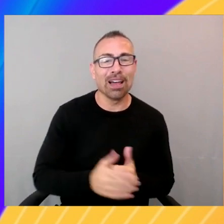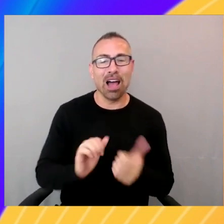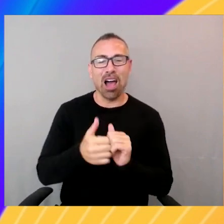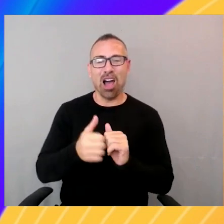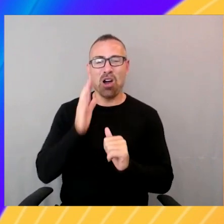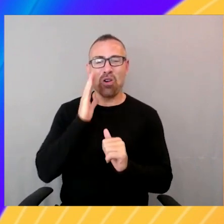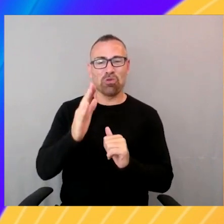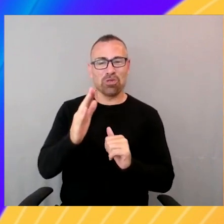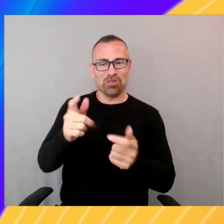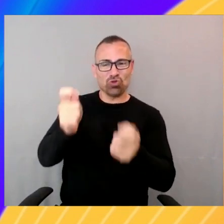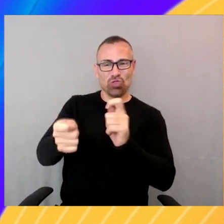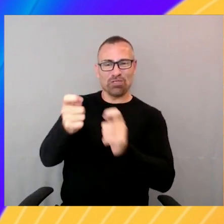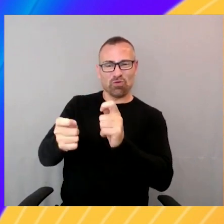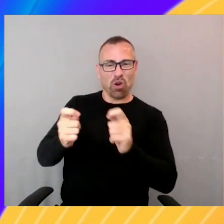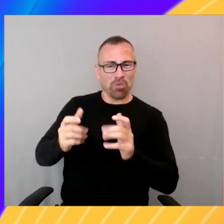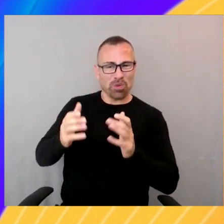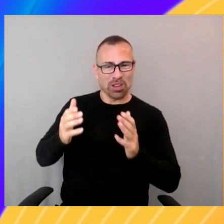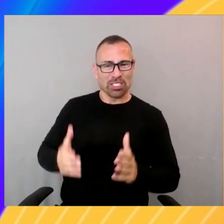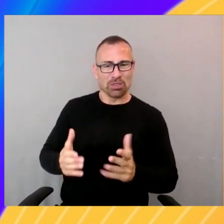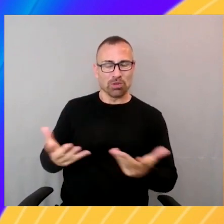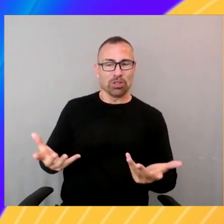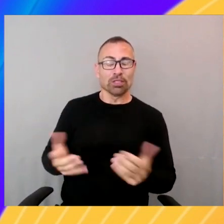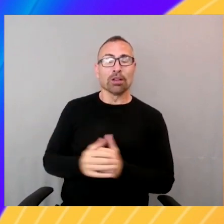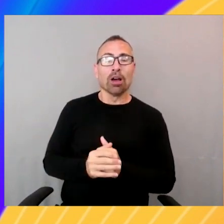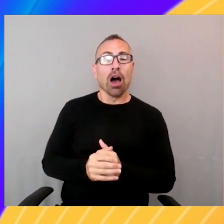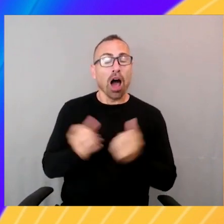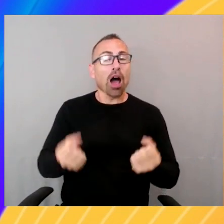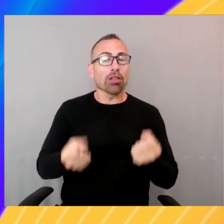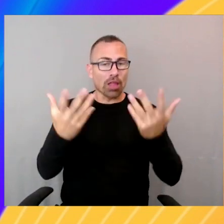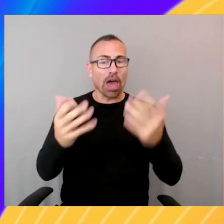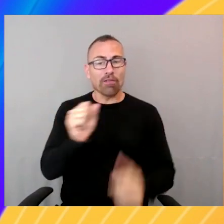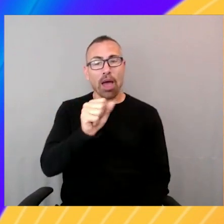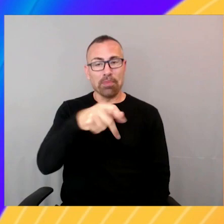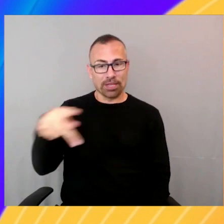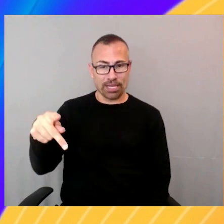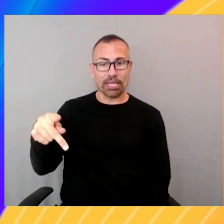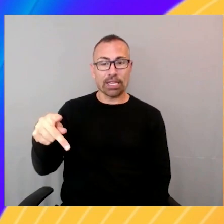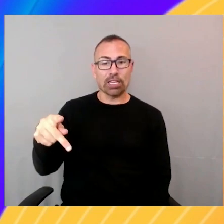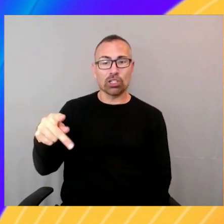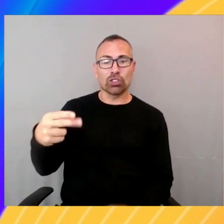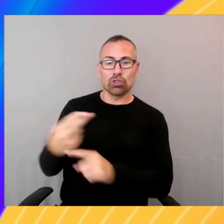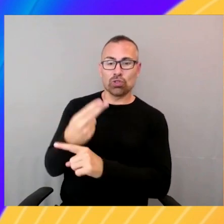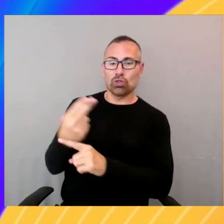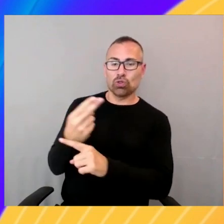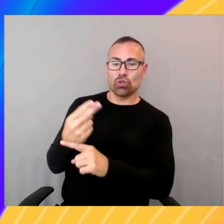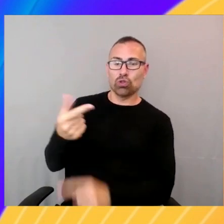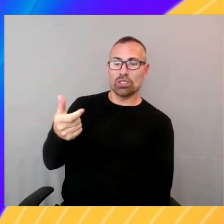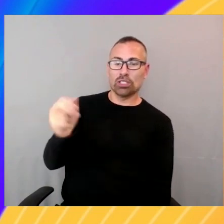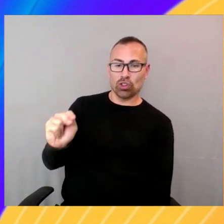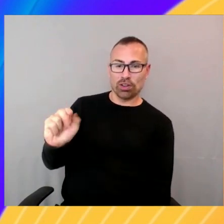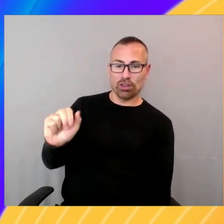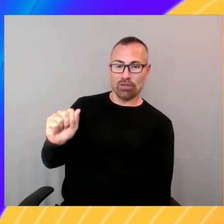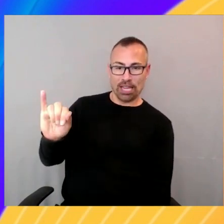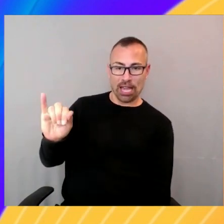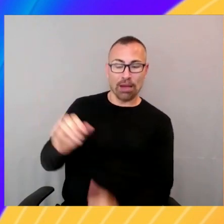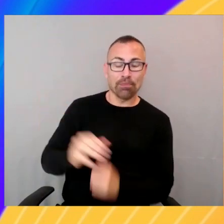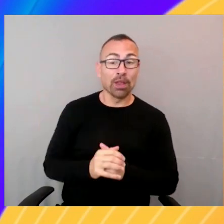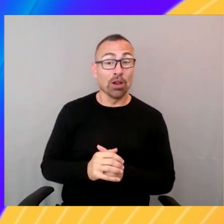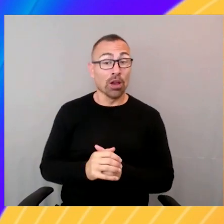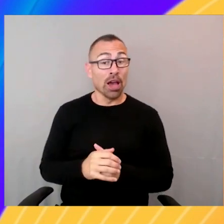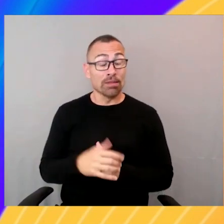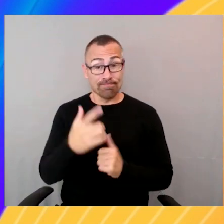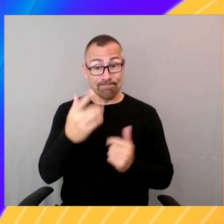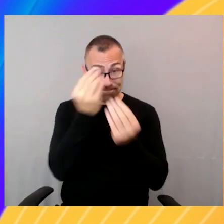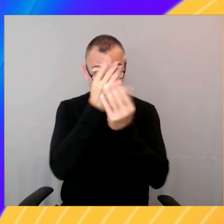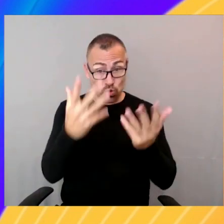able to, there are lots of applications for generative AI. As I mentioned, you can generate text, right? So imagine being able to generate summaries